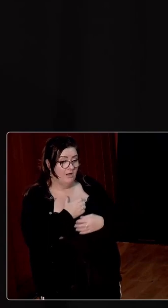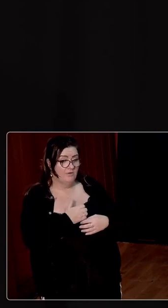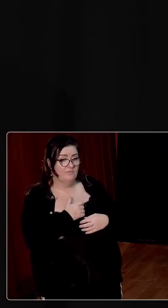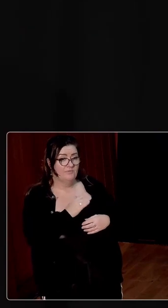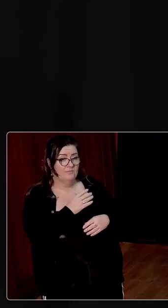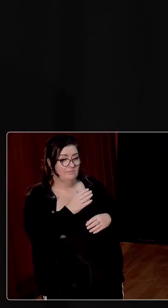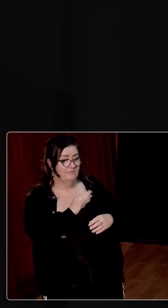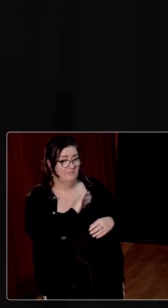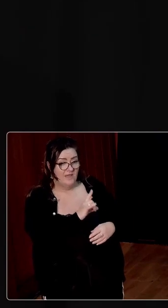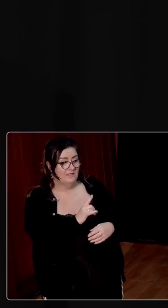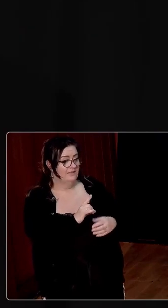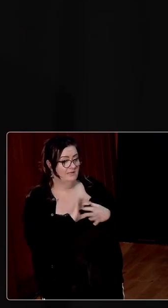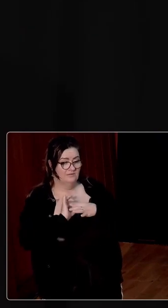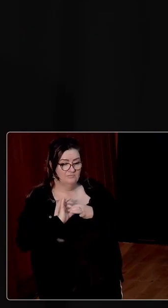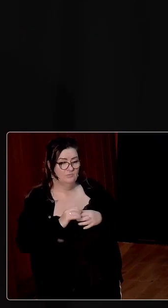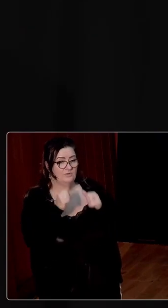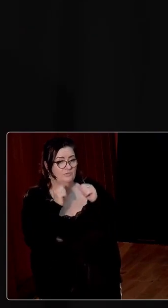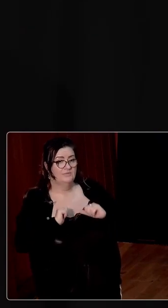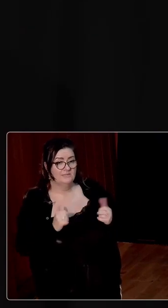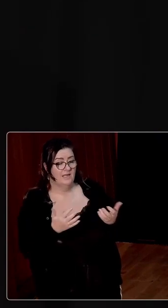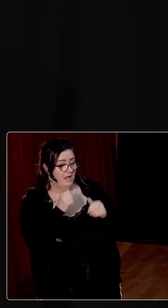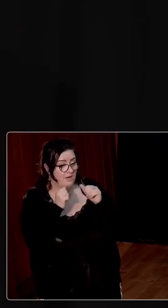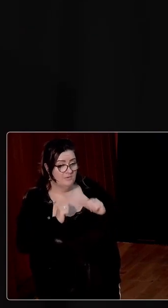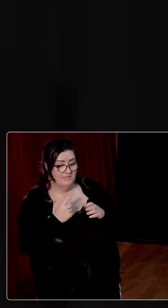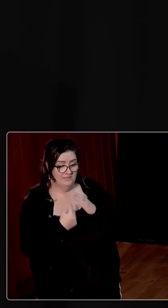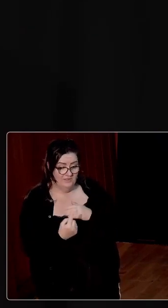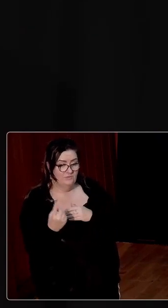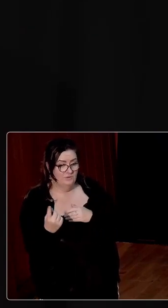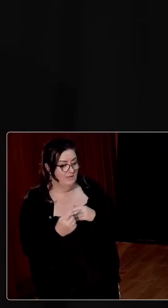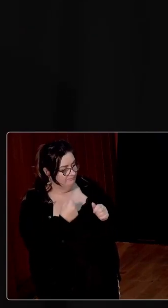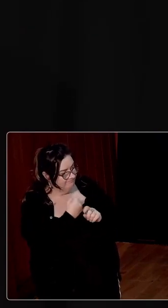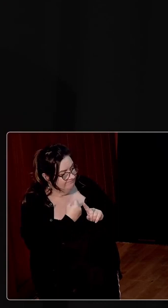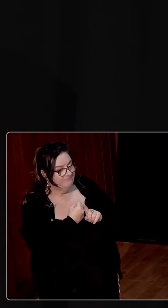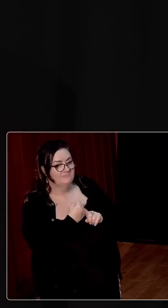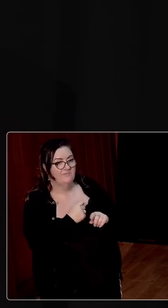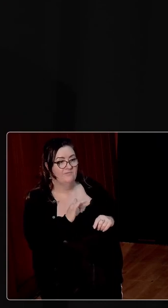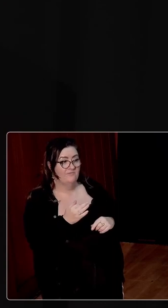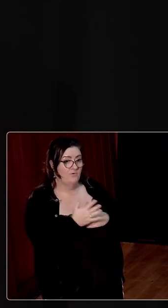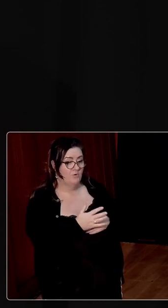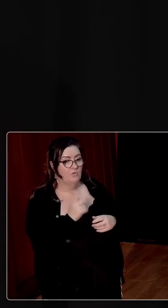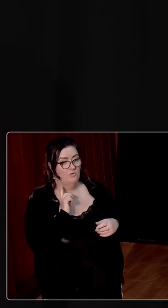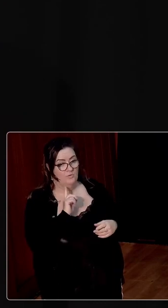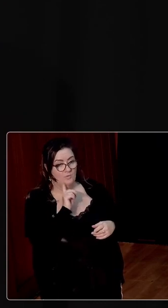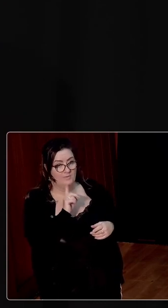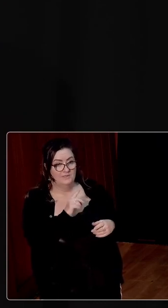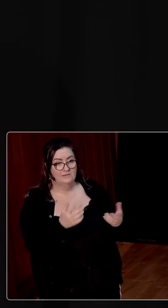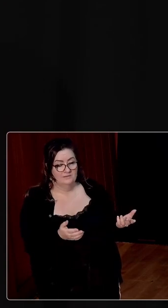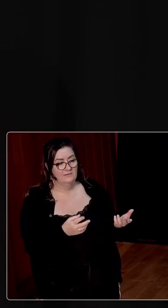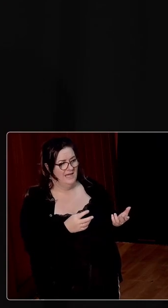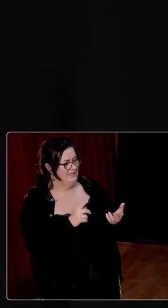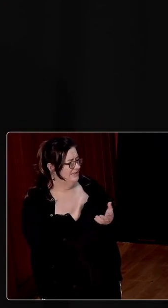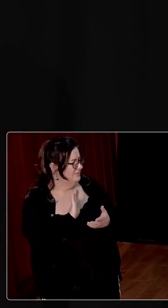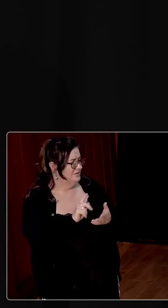from their faith and relationships with their priests. And you do find lots of priests on an individual level really advocating for women. And they must have